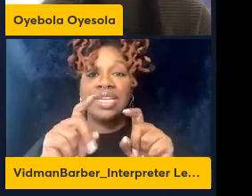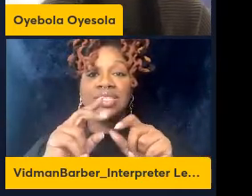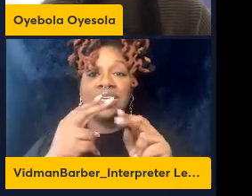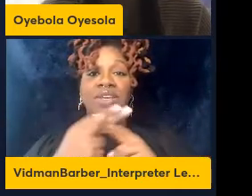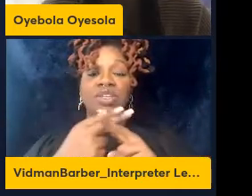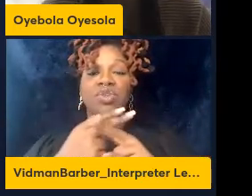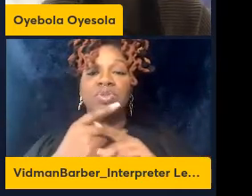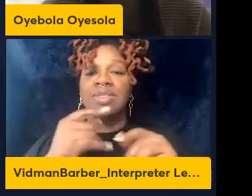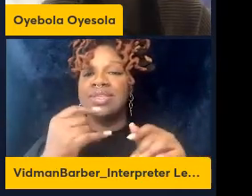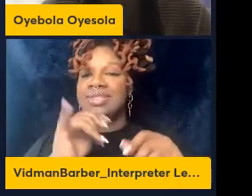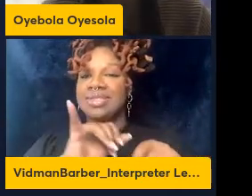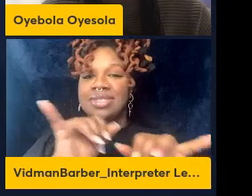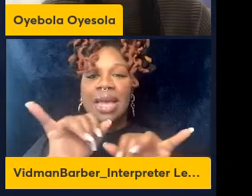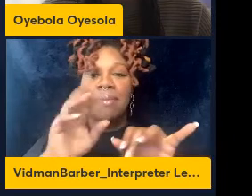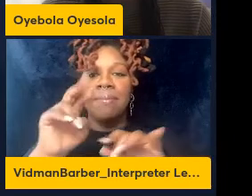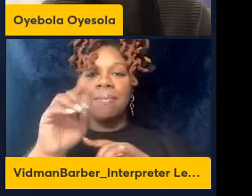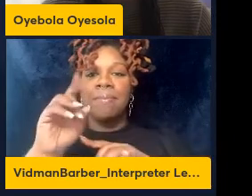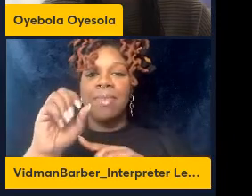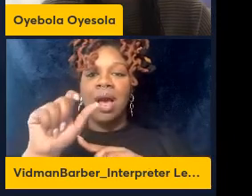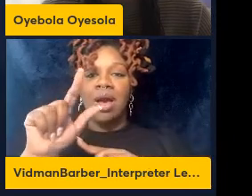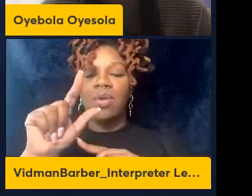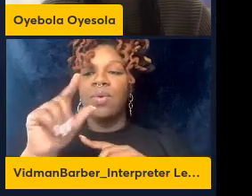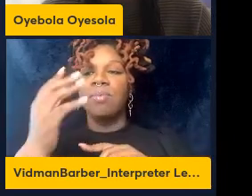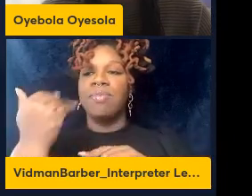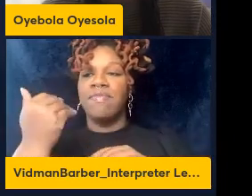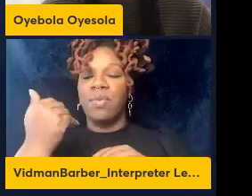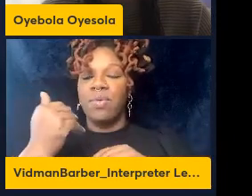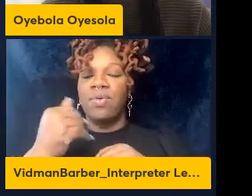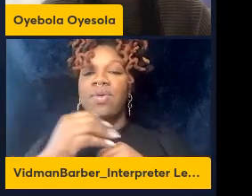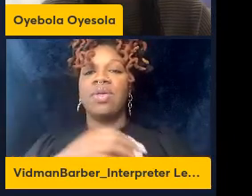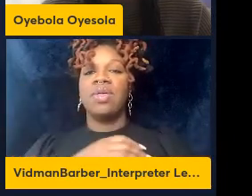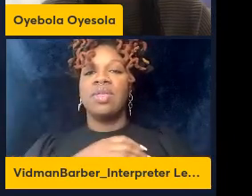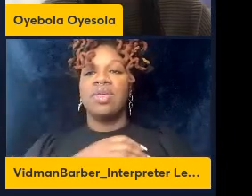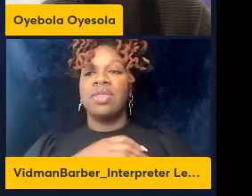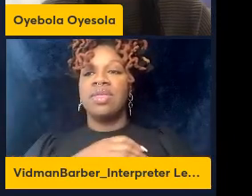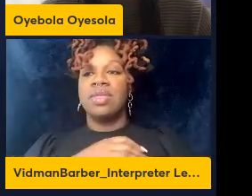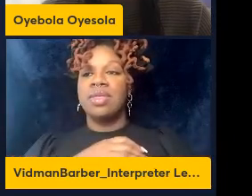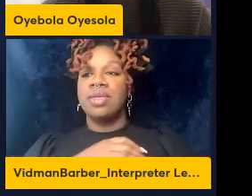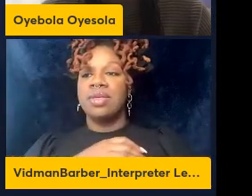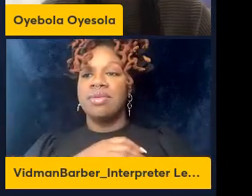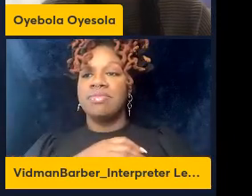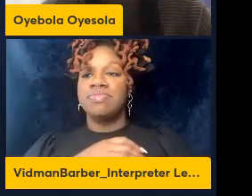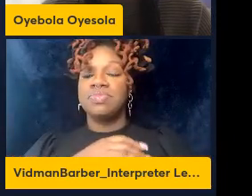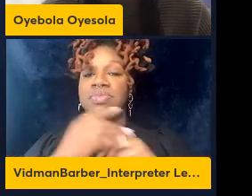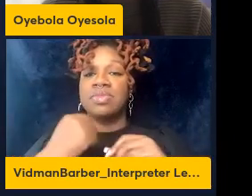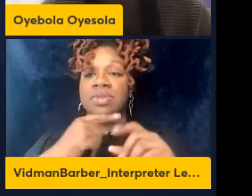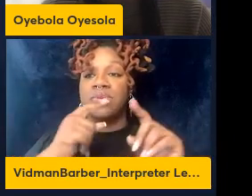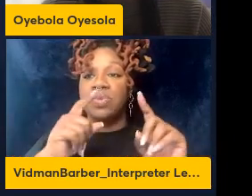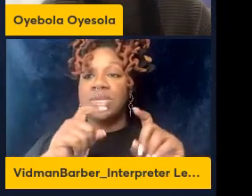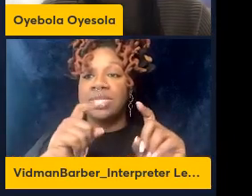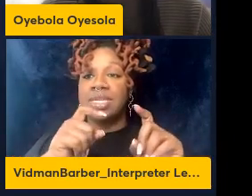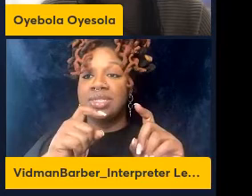model the multivariant distance matrix regression we also tested for